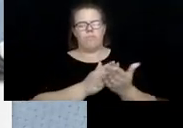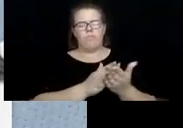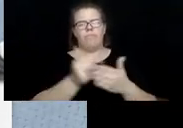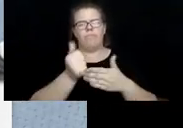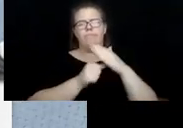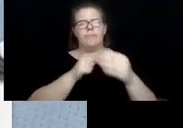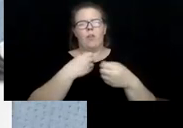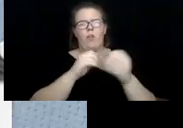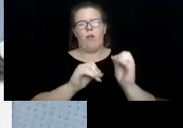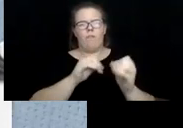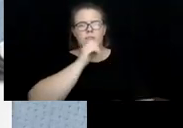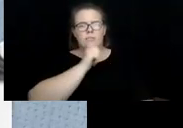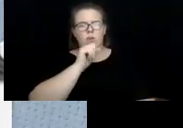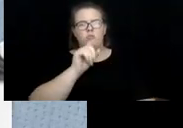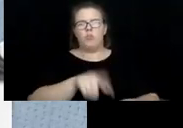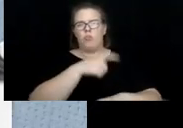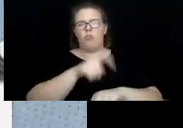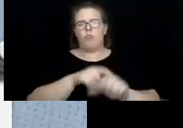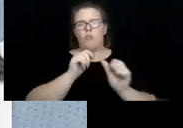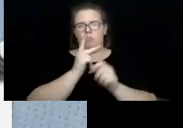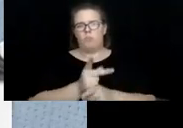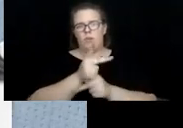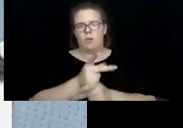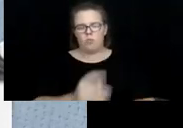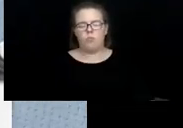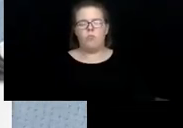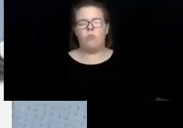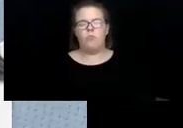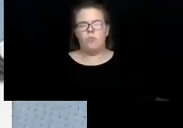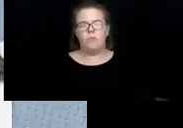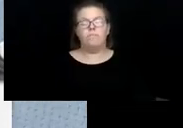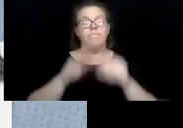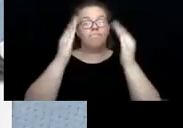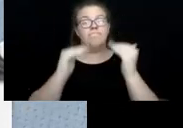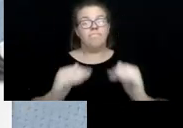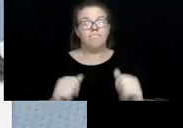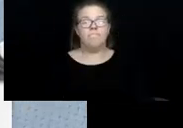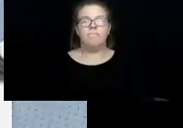Aging and Long-Term Care. Um, next slide please.